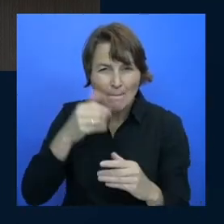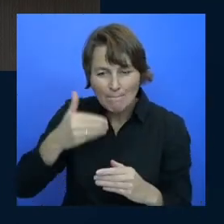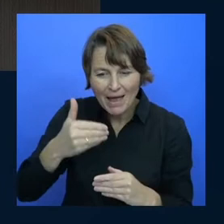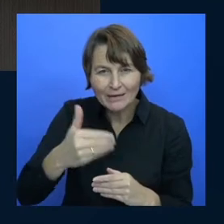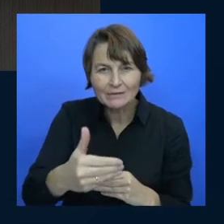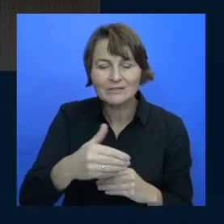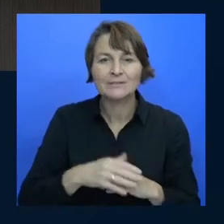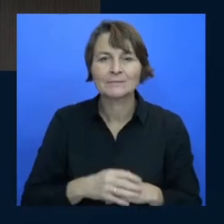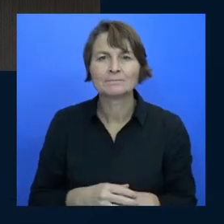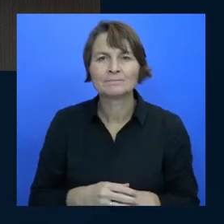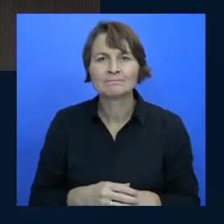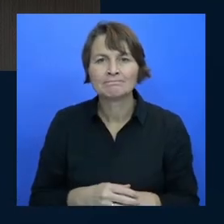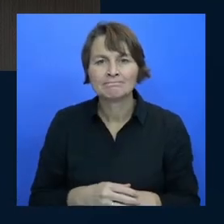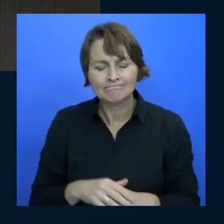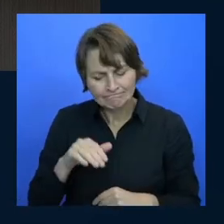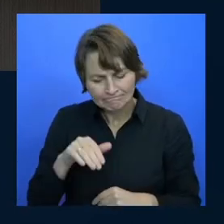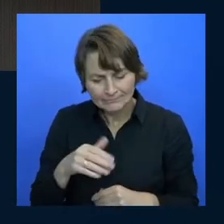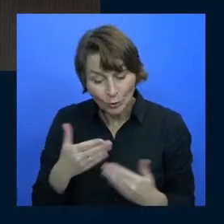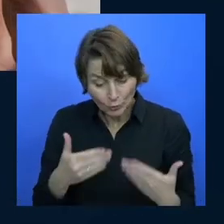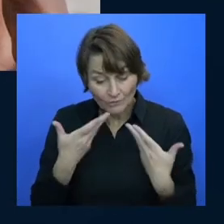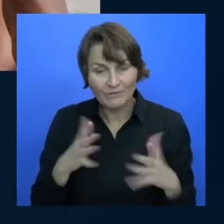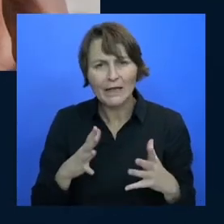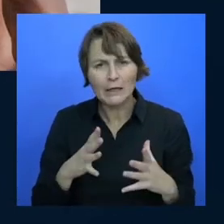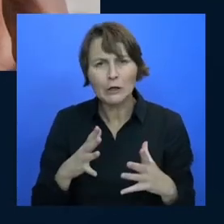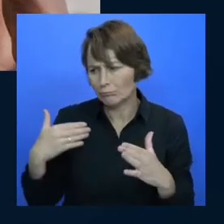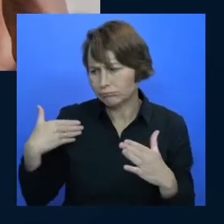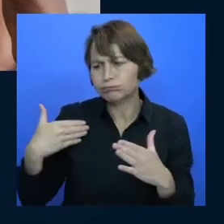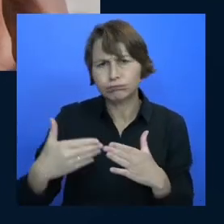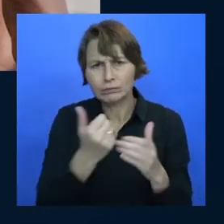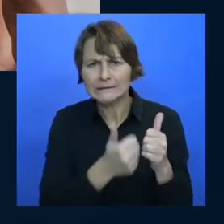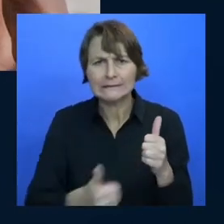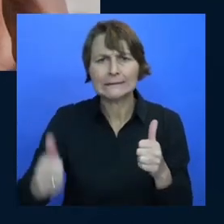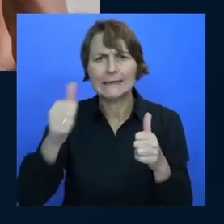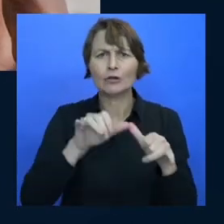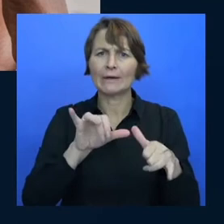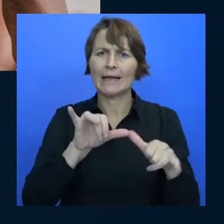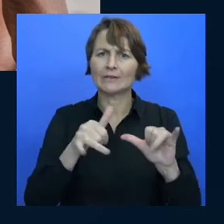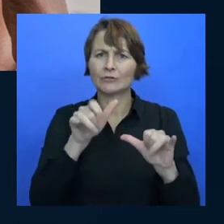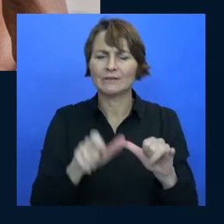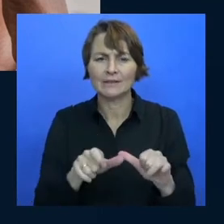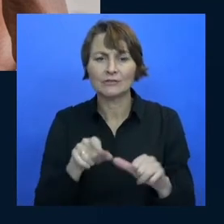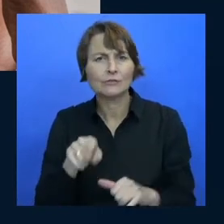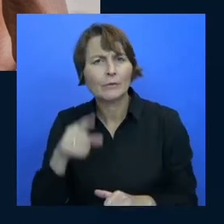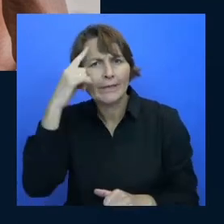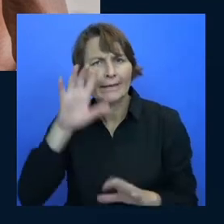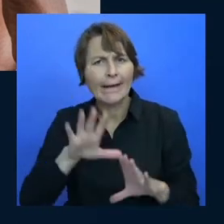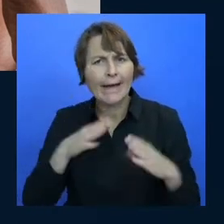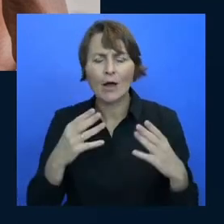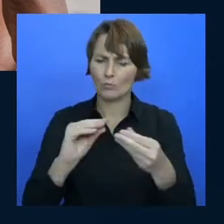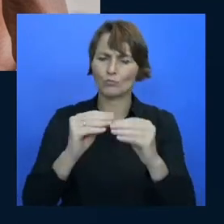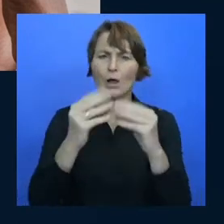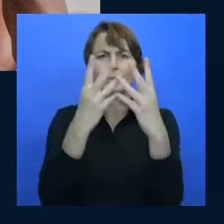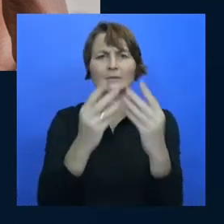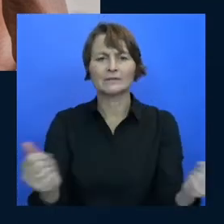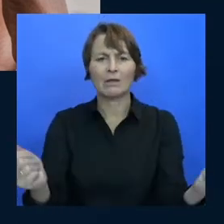engineer for a while how do you think about problem solving this is how I think about it it's just yes no questions